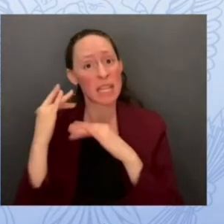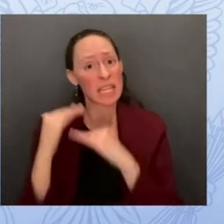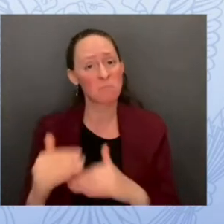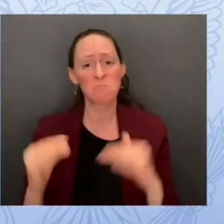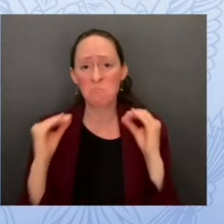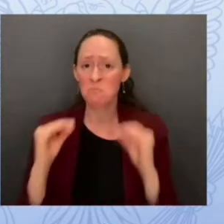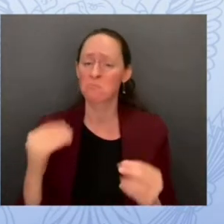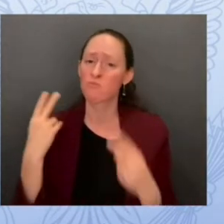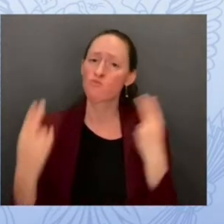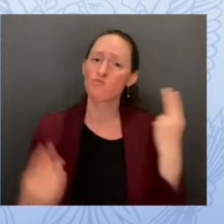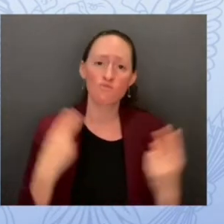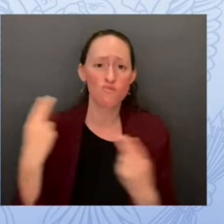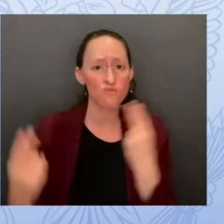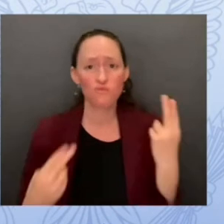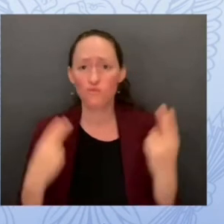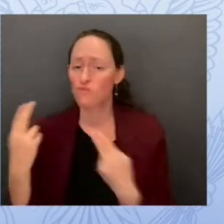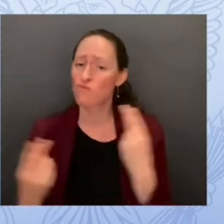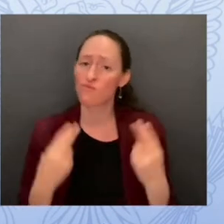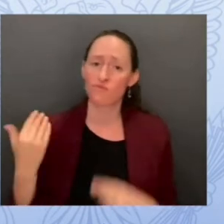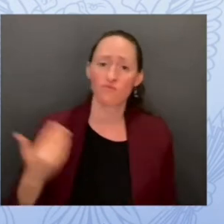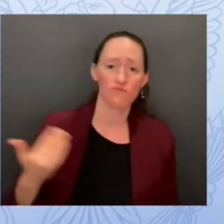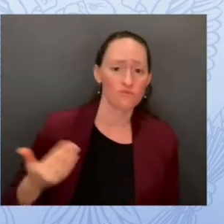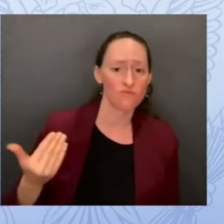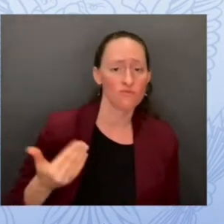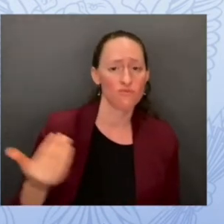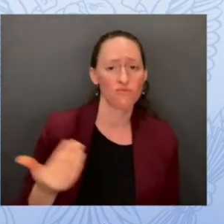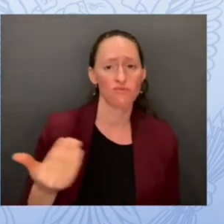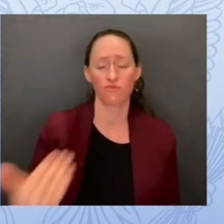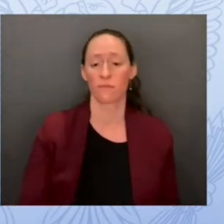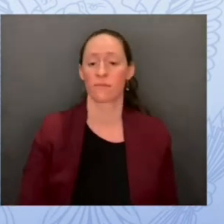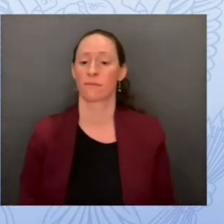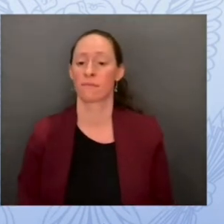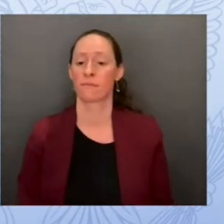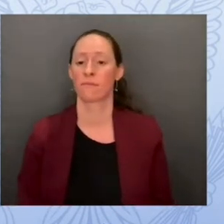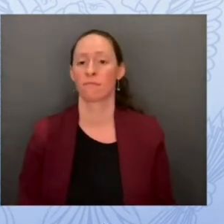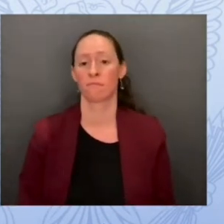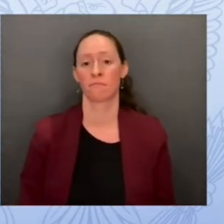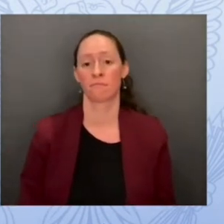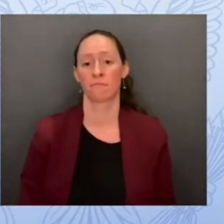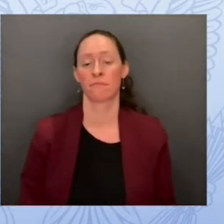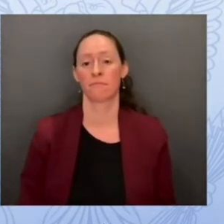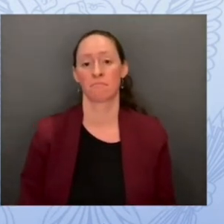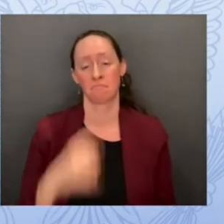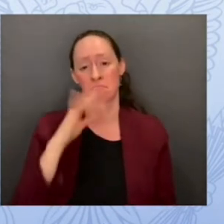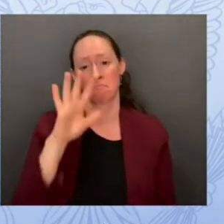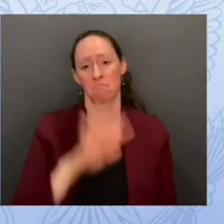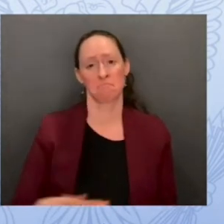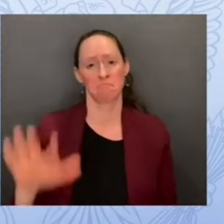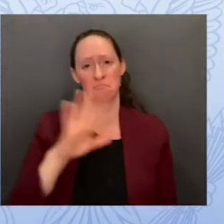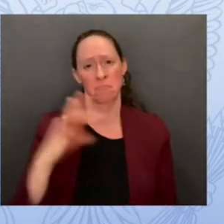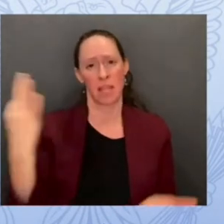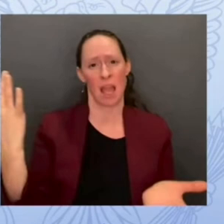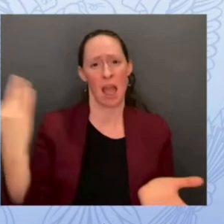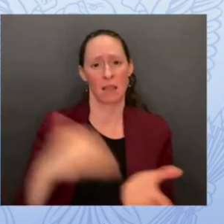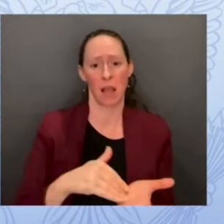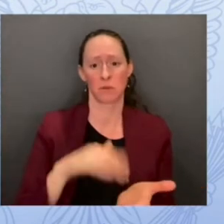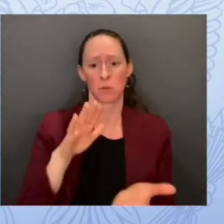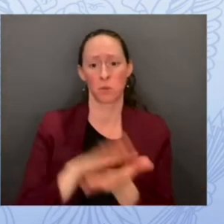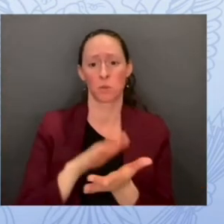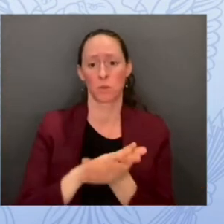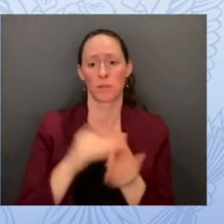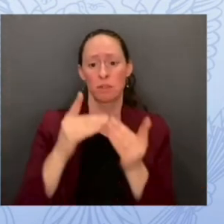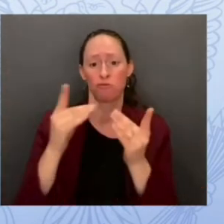9 000 school districts out of 13 000 school districts in the united states have fewer than 2500 uh students